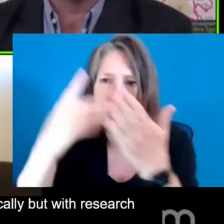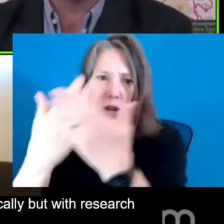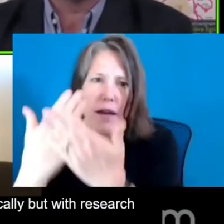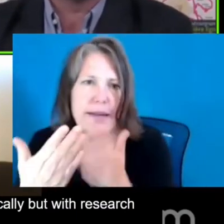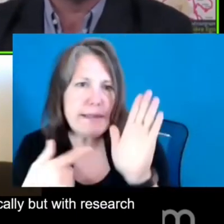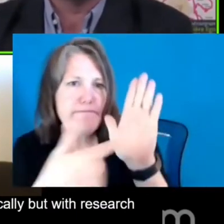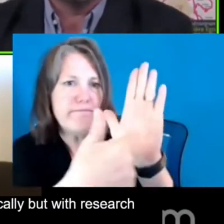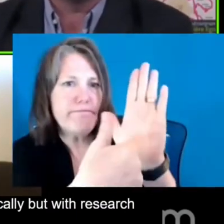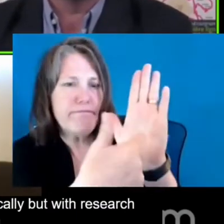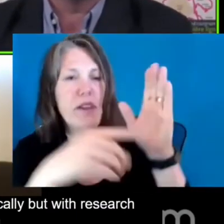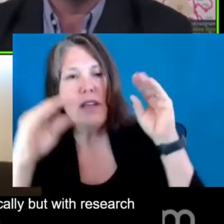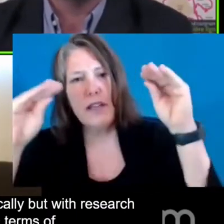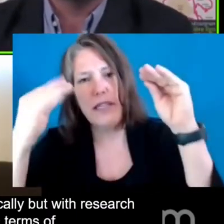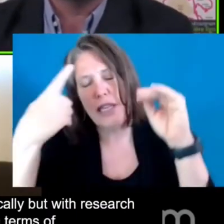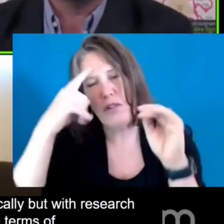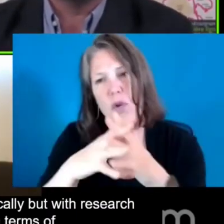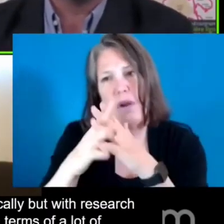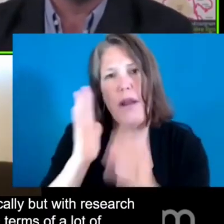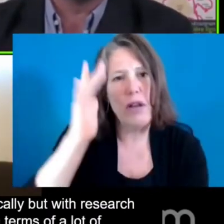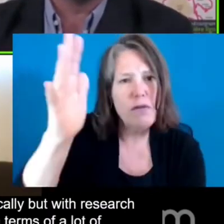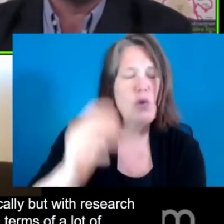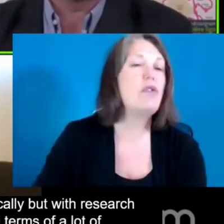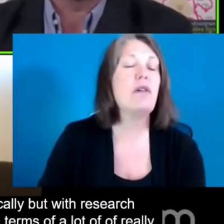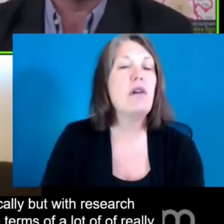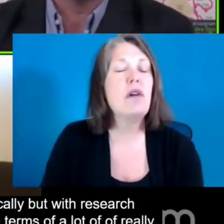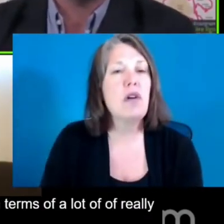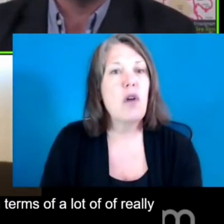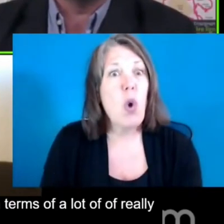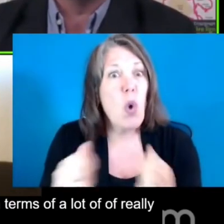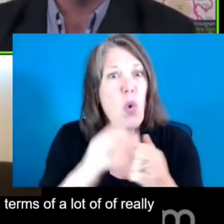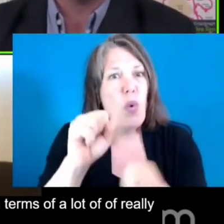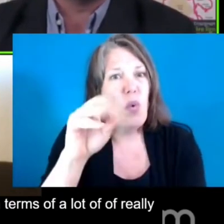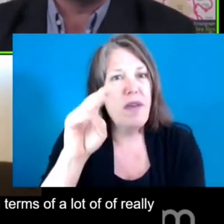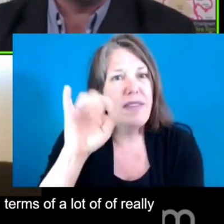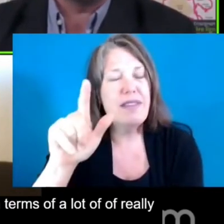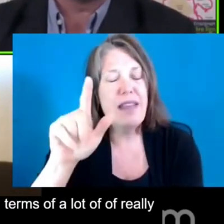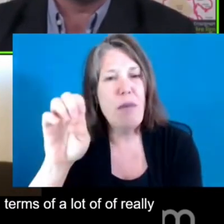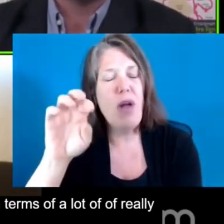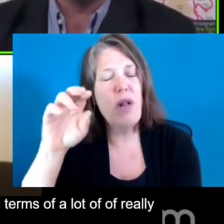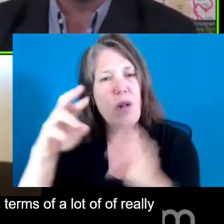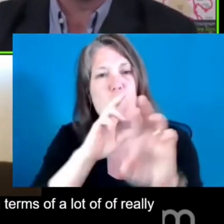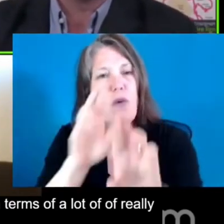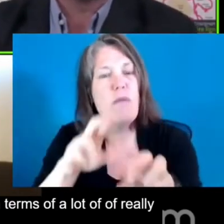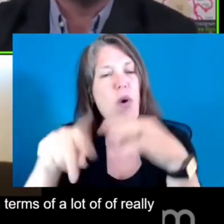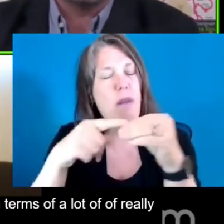report in terms of a lot of really the important teacher policy movement that came after that. I can list the whole